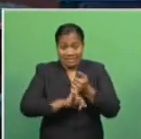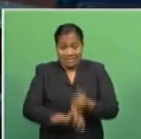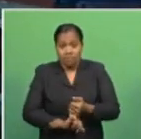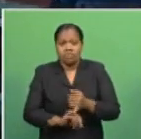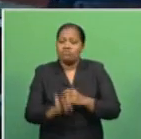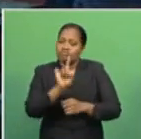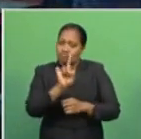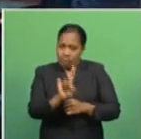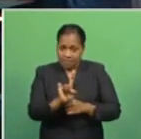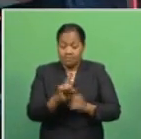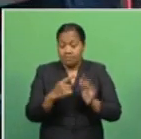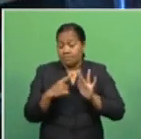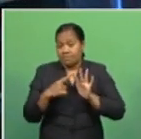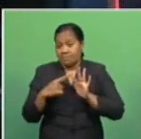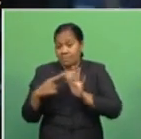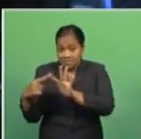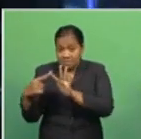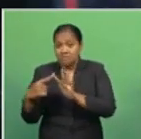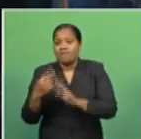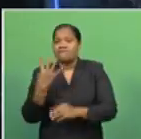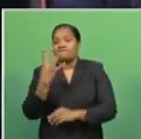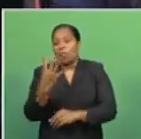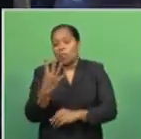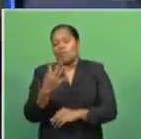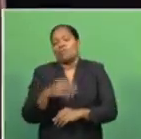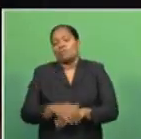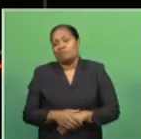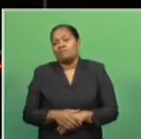case while the East recorded four cases.